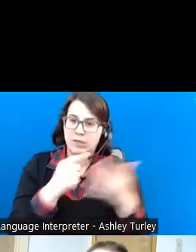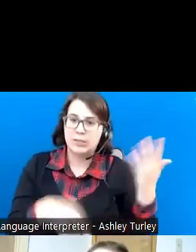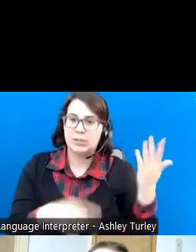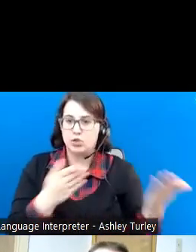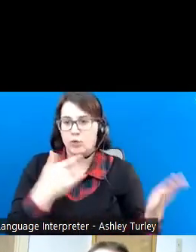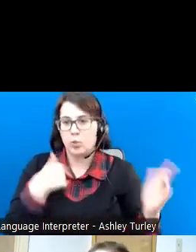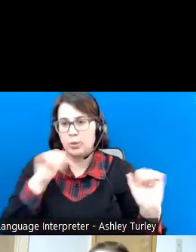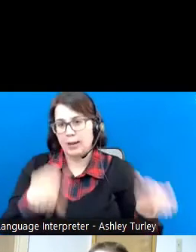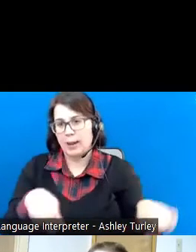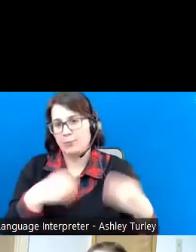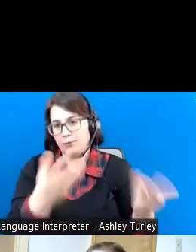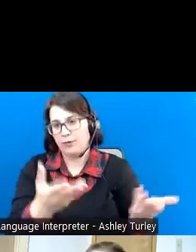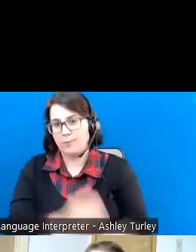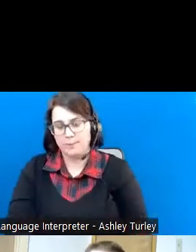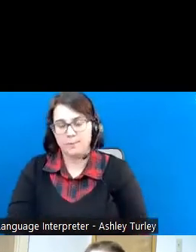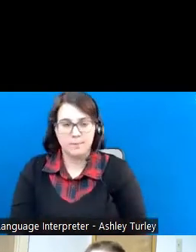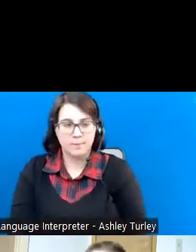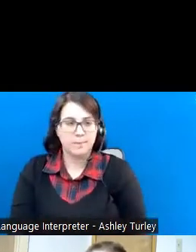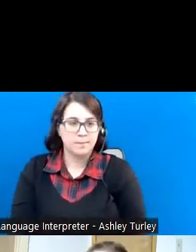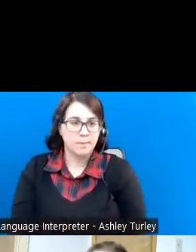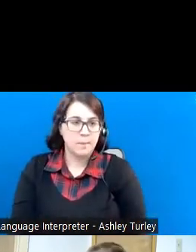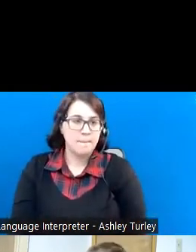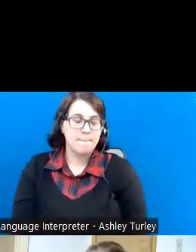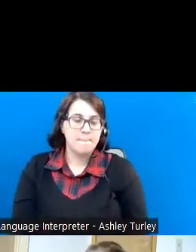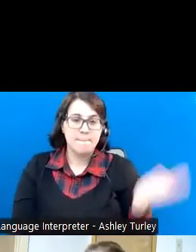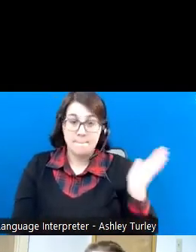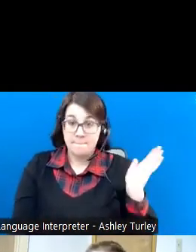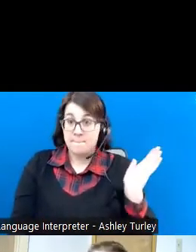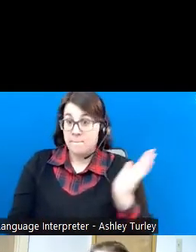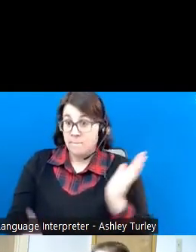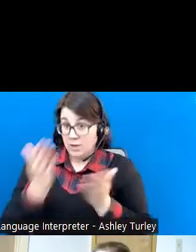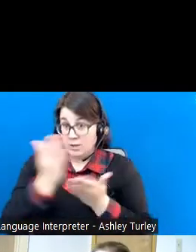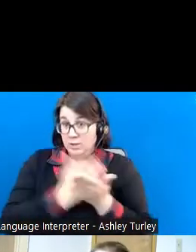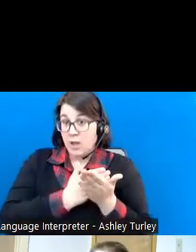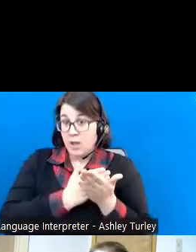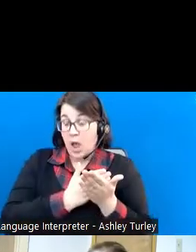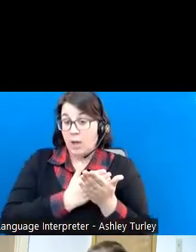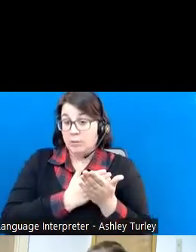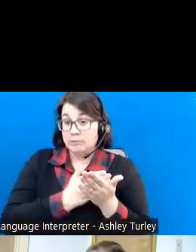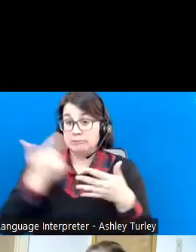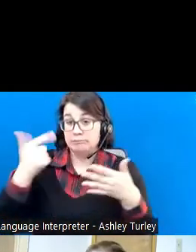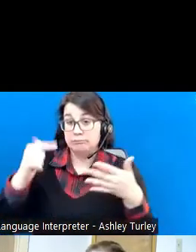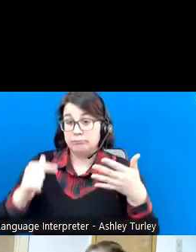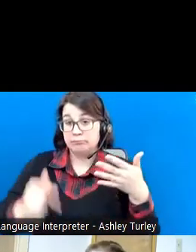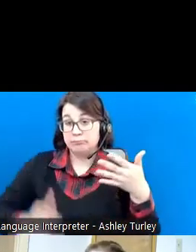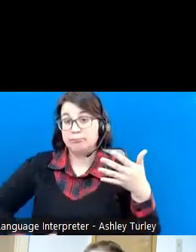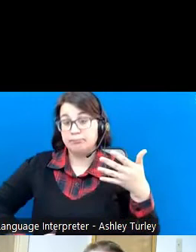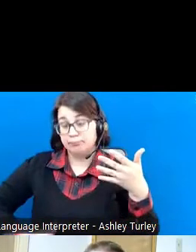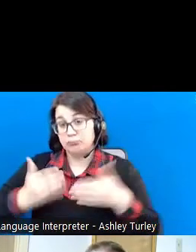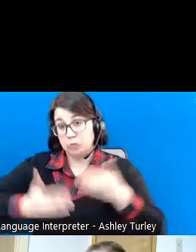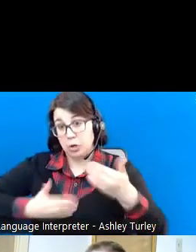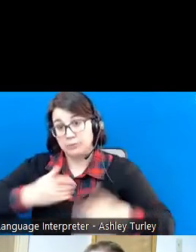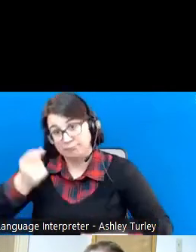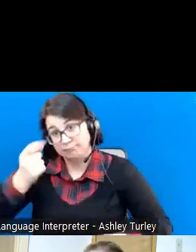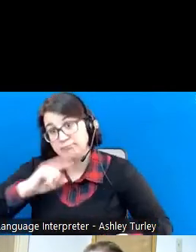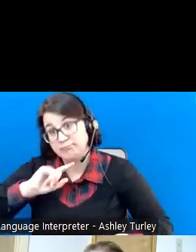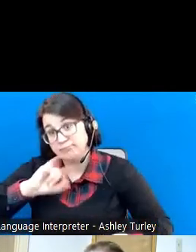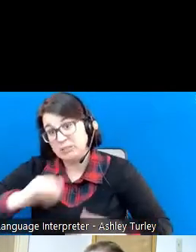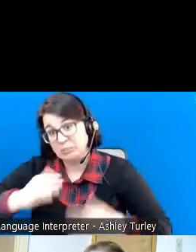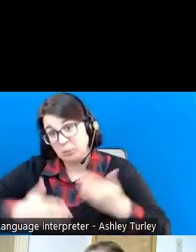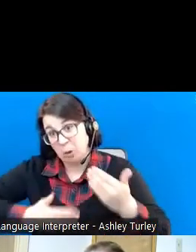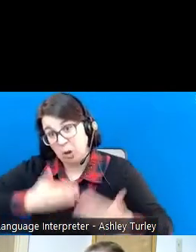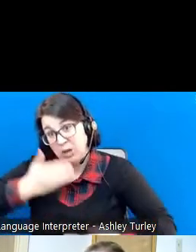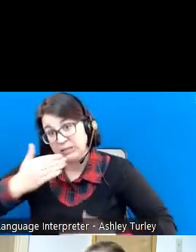provide. There are some steps in the vocational rehab process. It is a process that